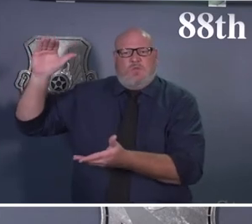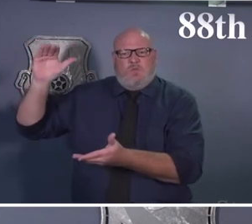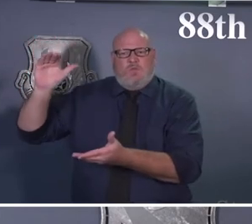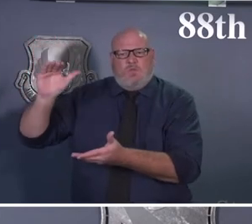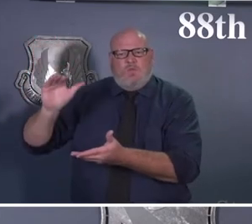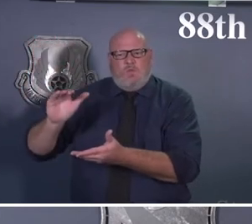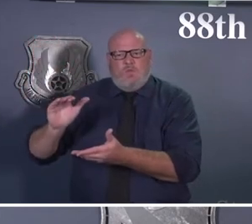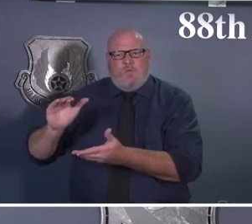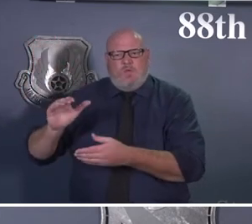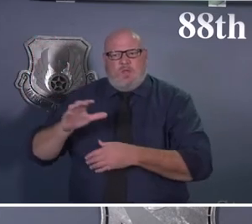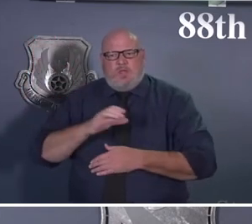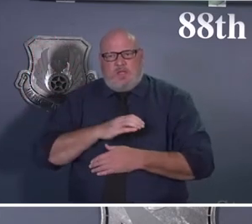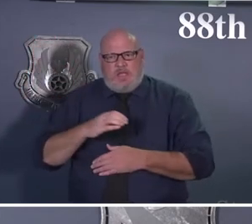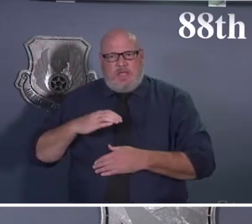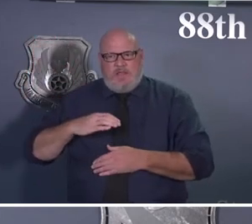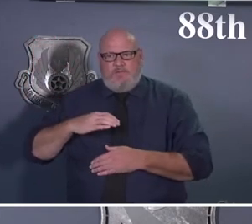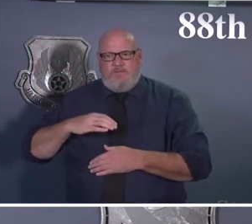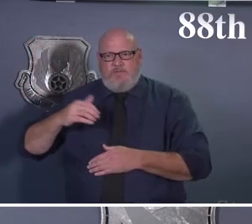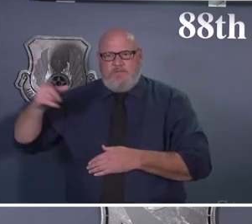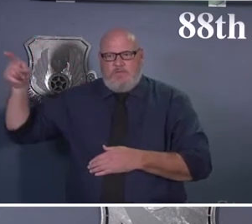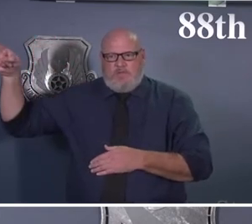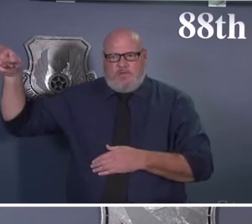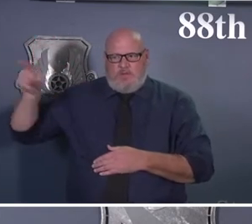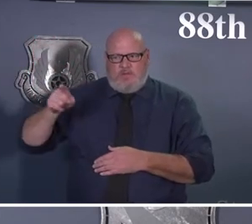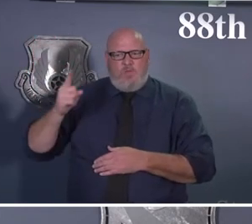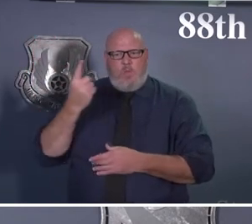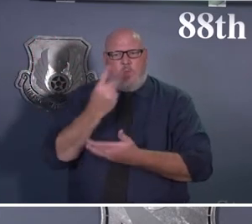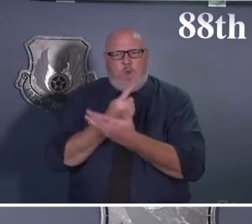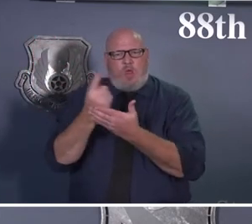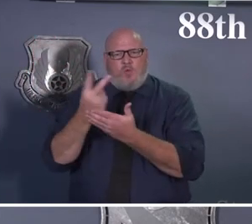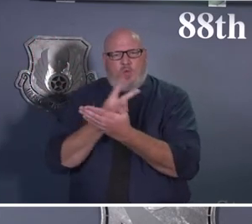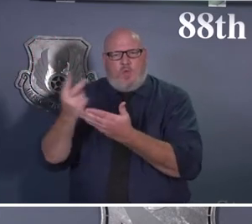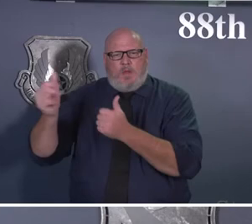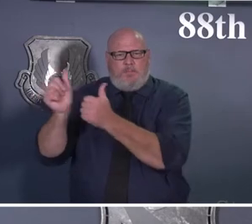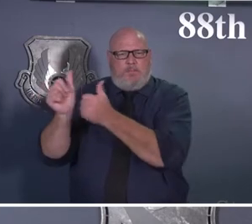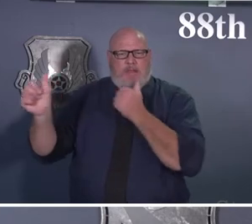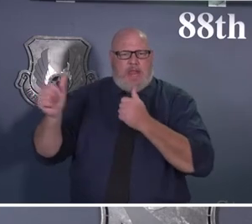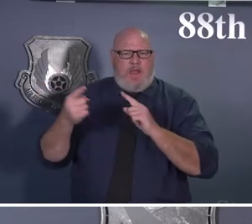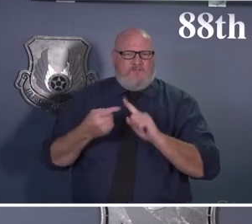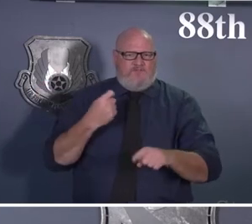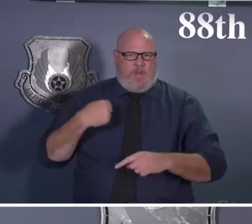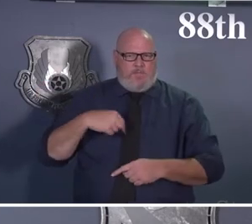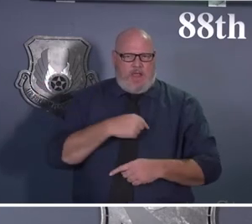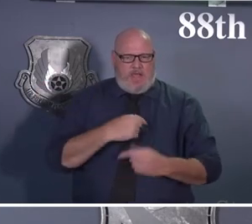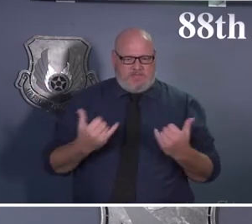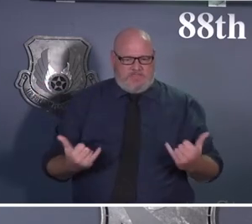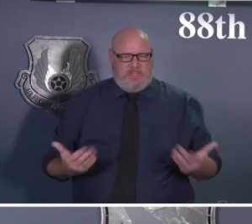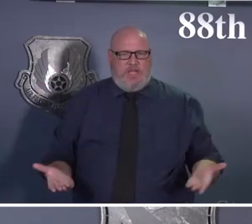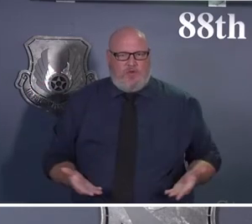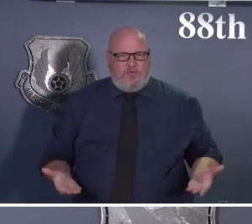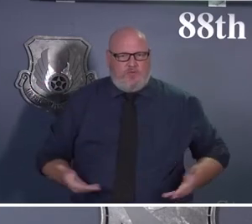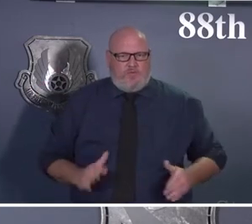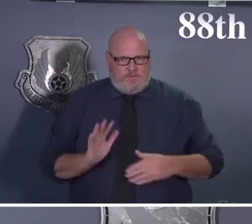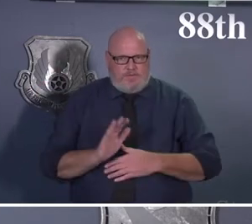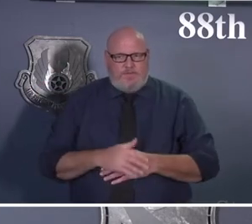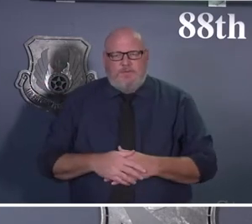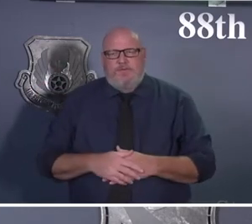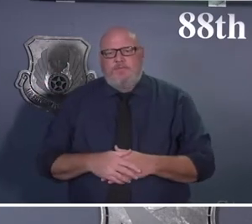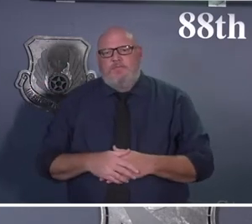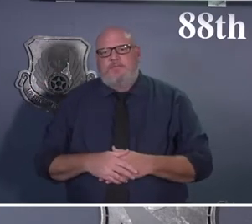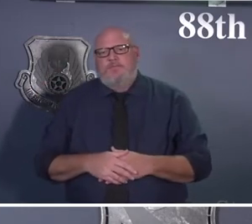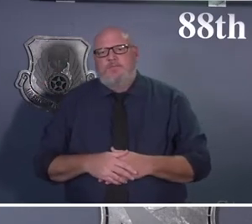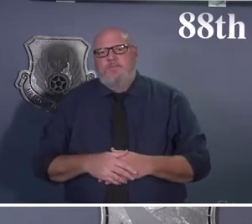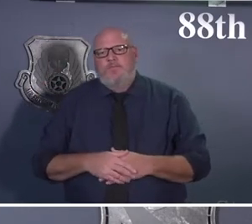two behind the Cleveland area. And we mentioned already, we're seeing the numbers drop pretty fast. And so who knows, we could be an orange soon. And